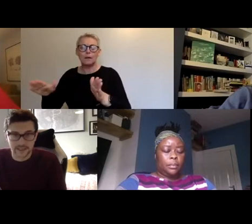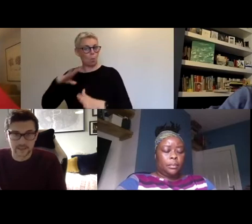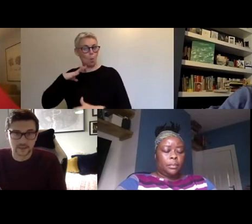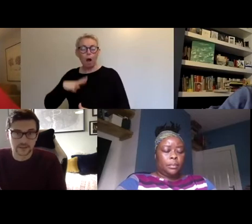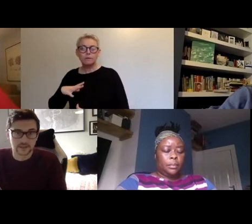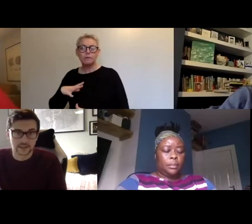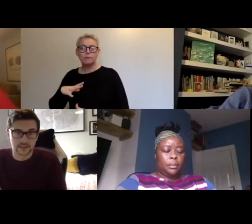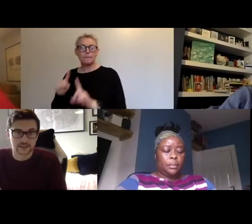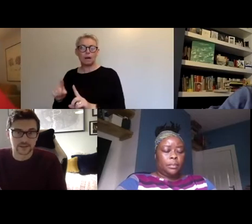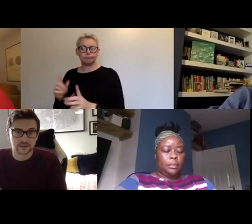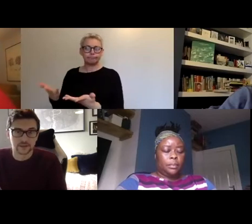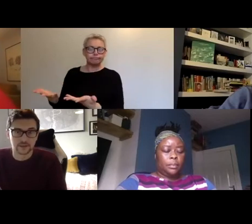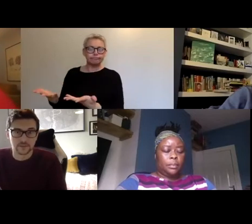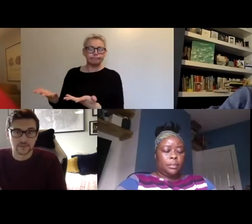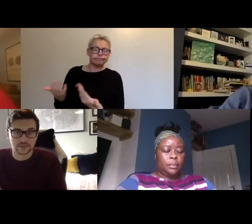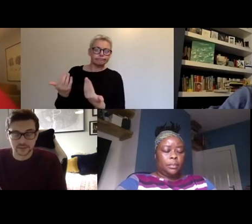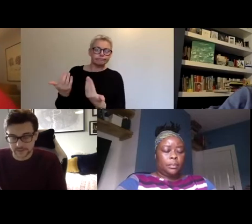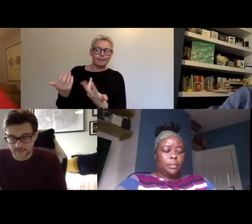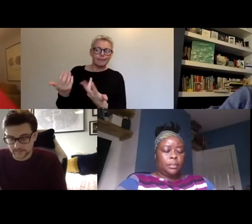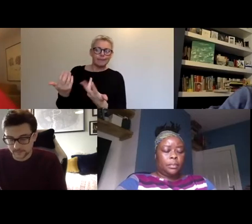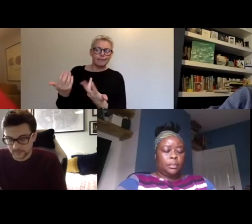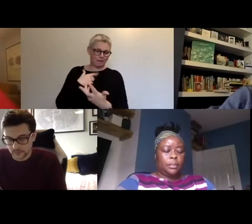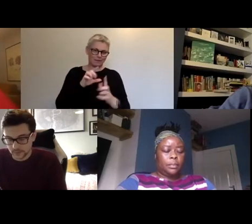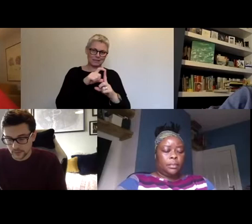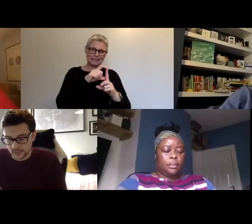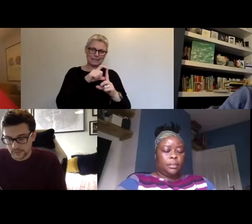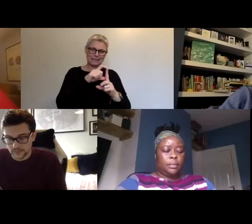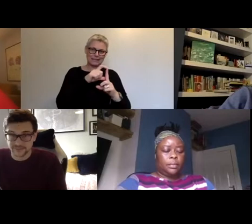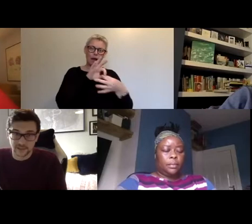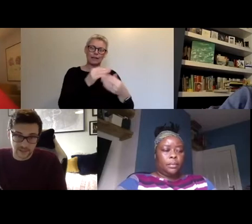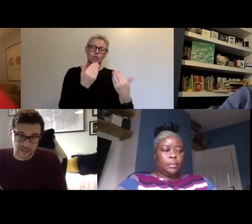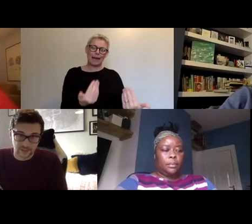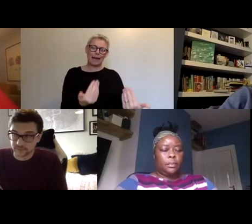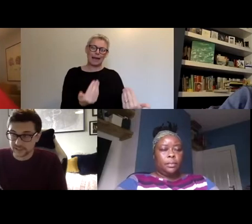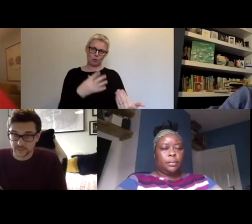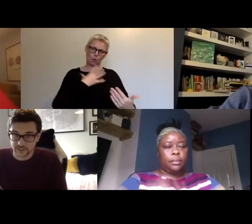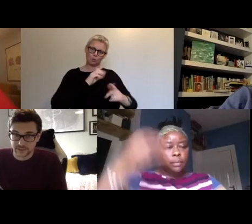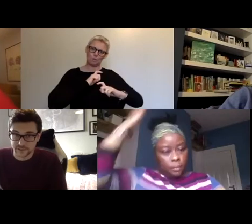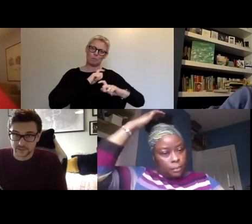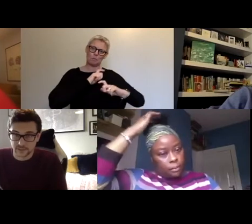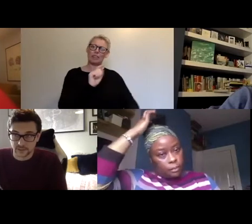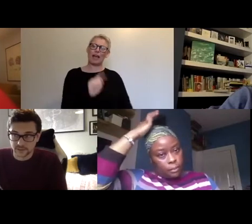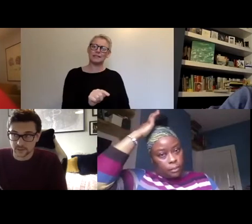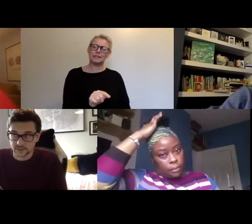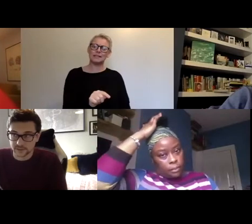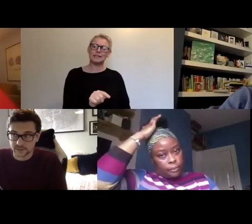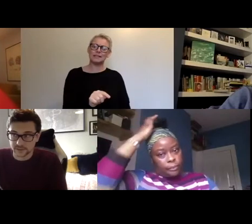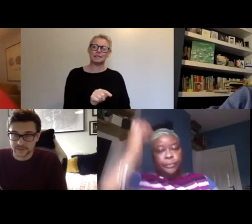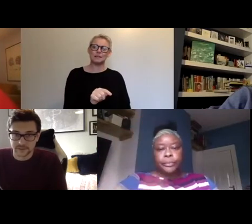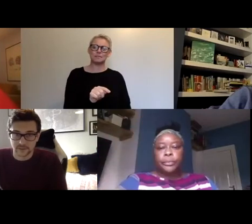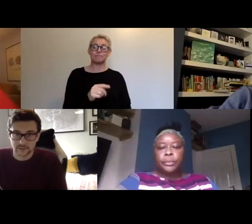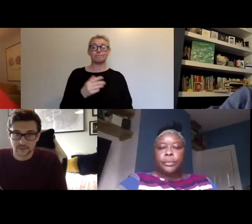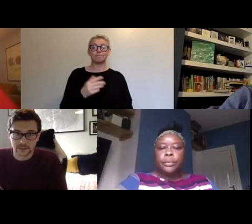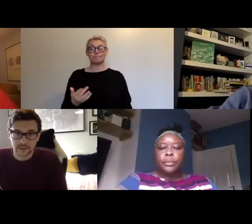maintain that connection that we've built digitally? And I mean, and let's be honest, the arts can't just